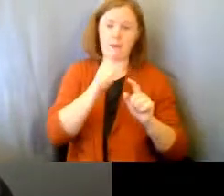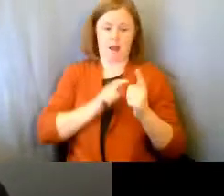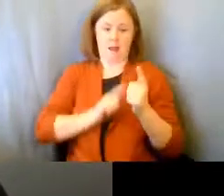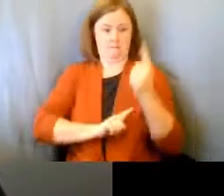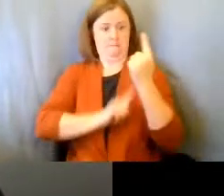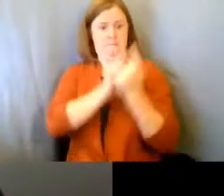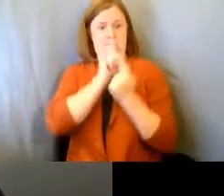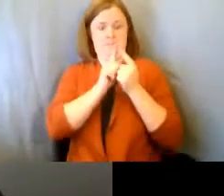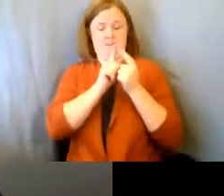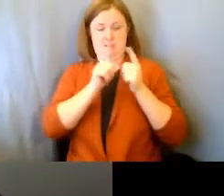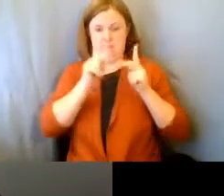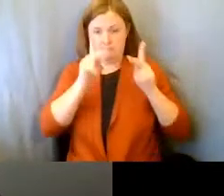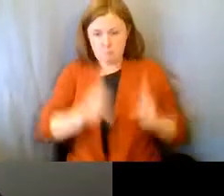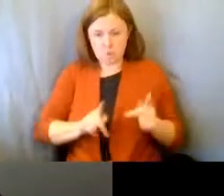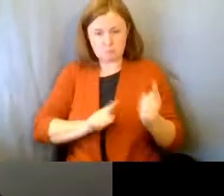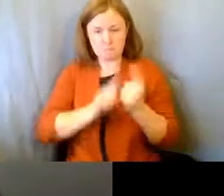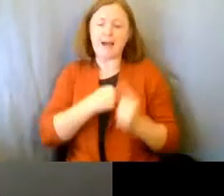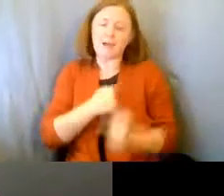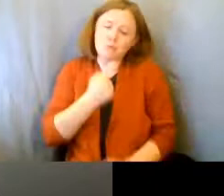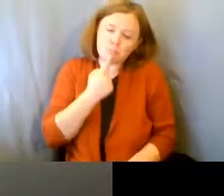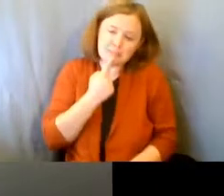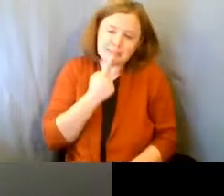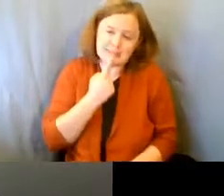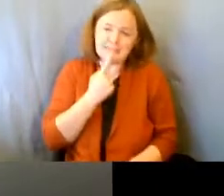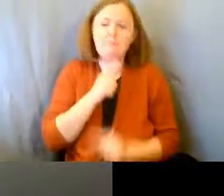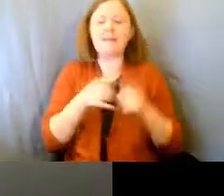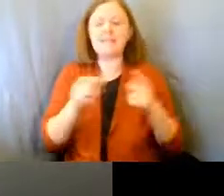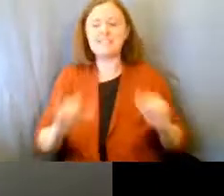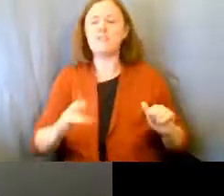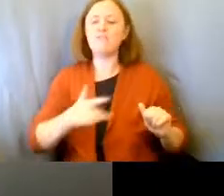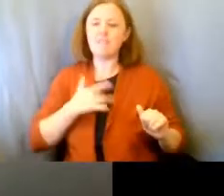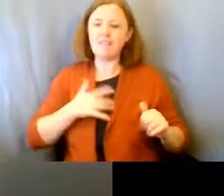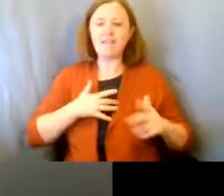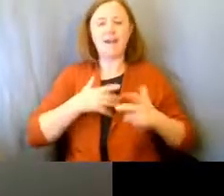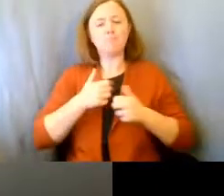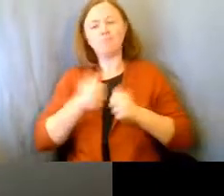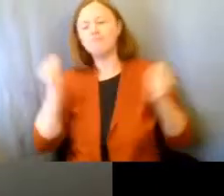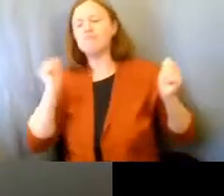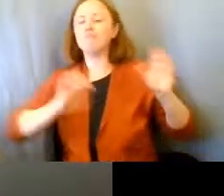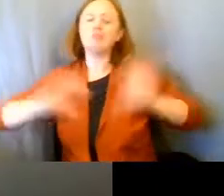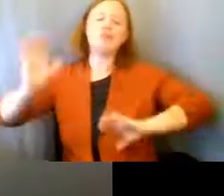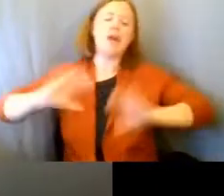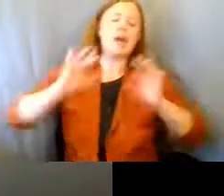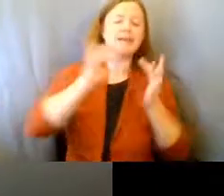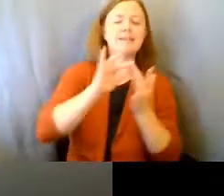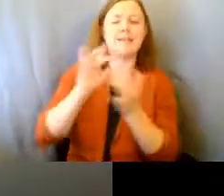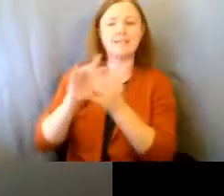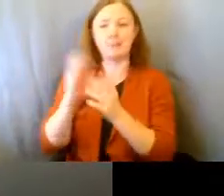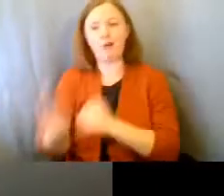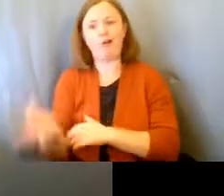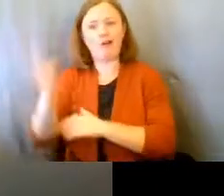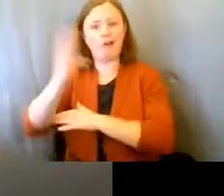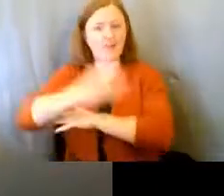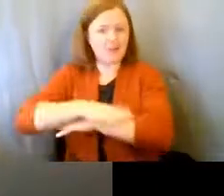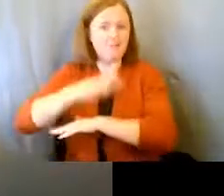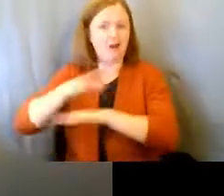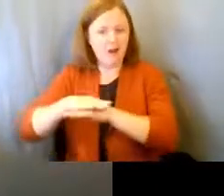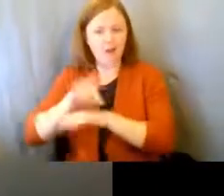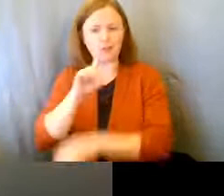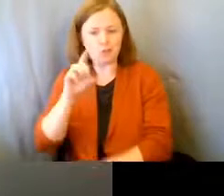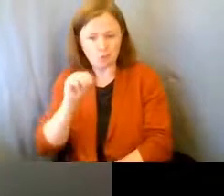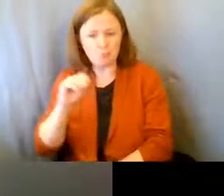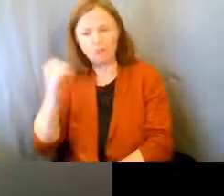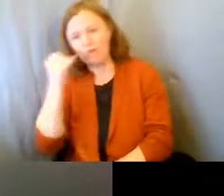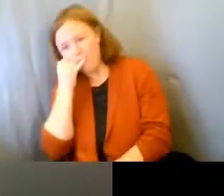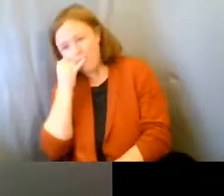person with people and I miss that, I still feel like I'm able to connect with people. What was really